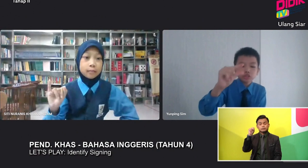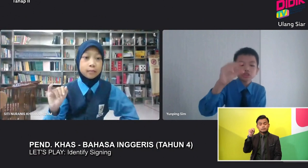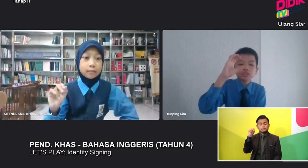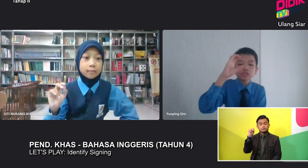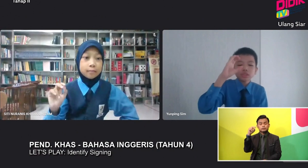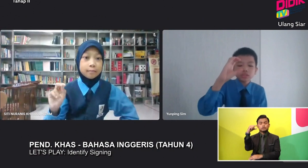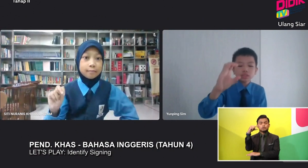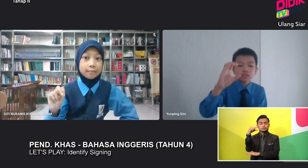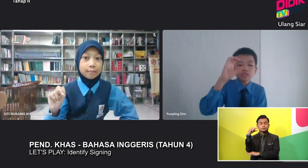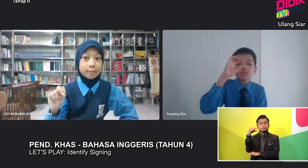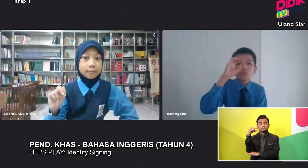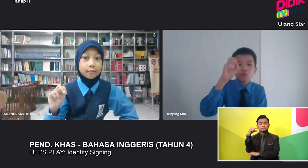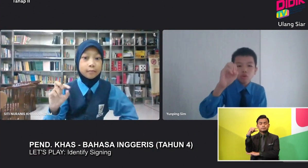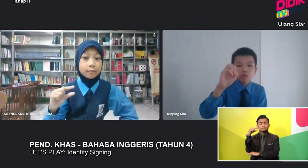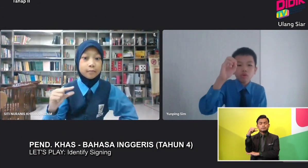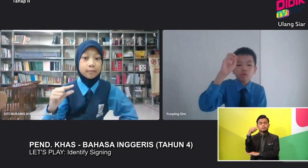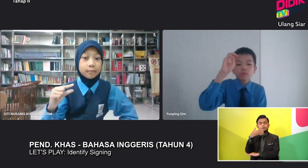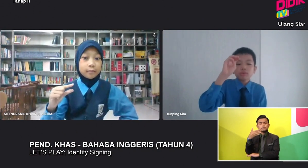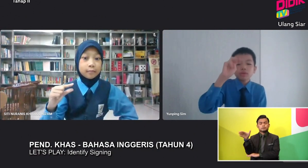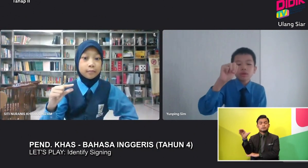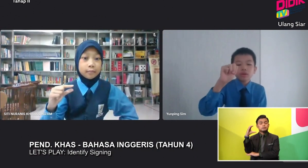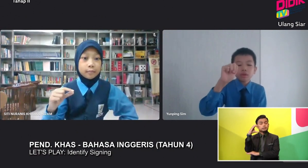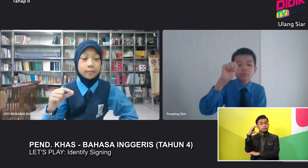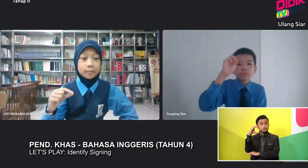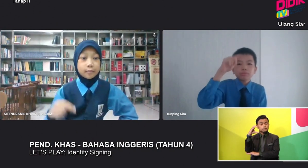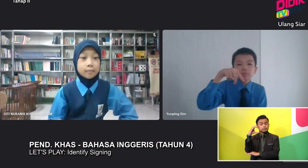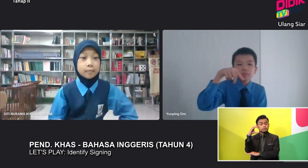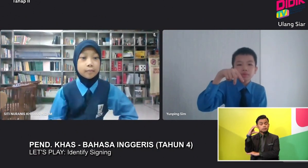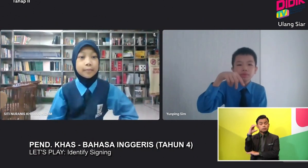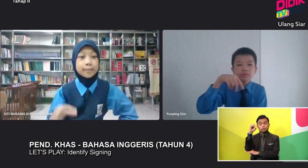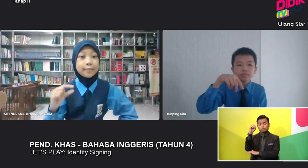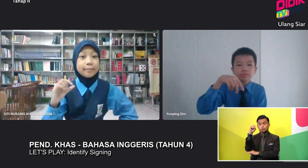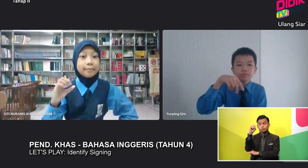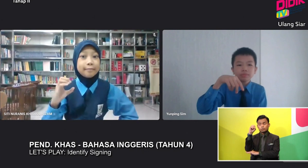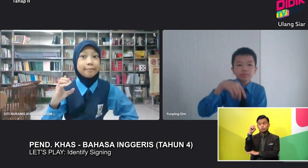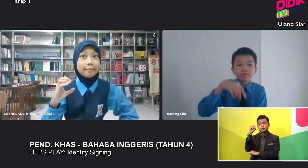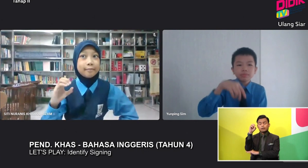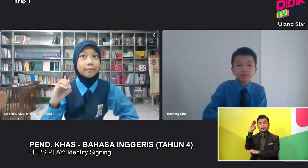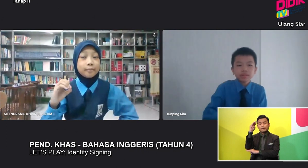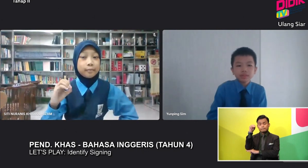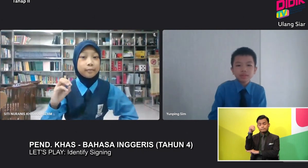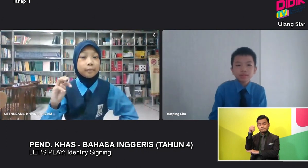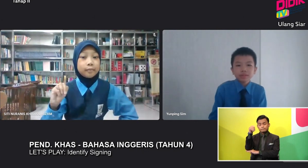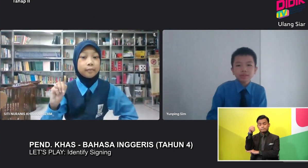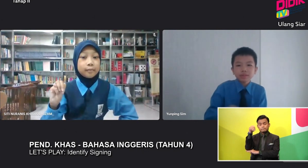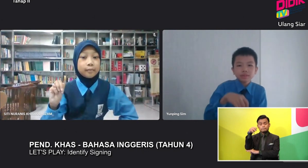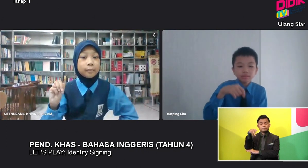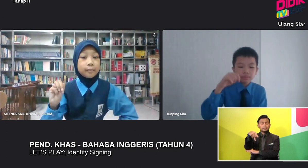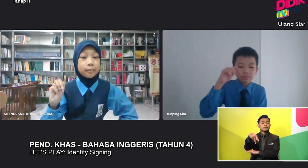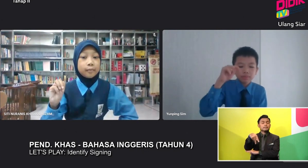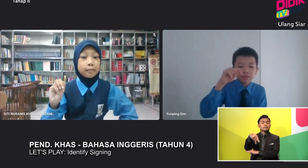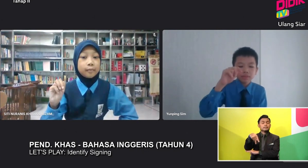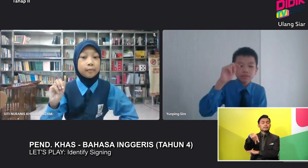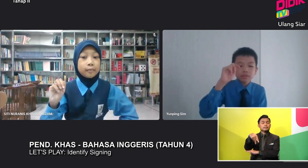G Computer. Computer. O M P